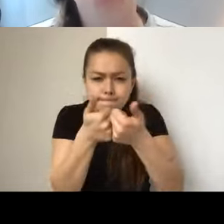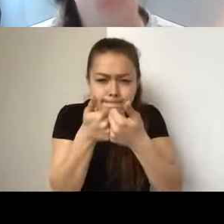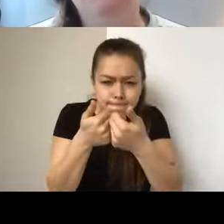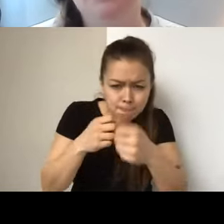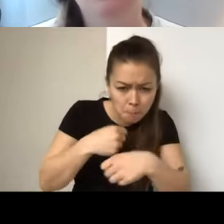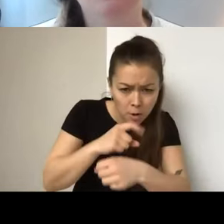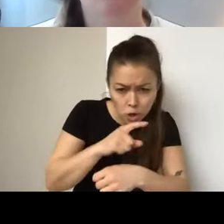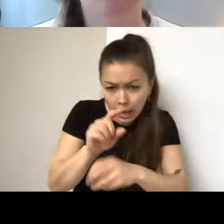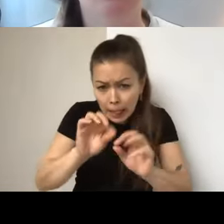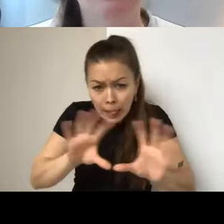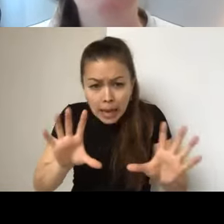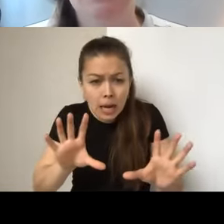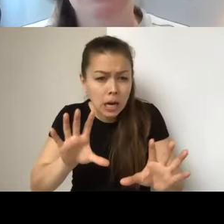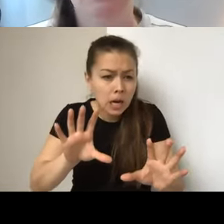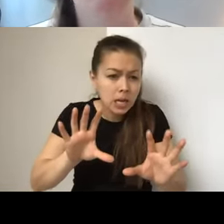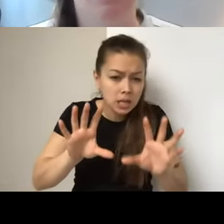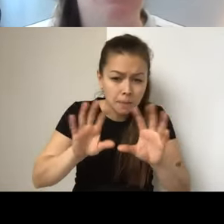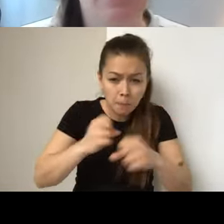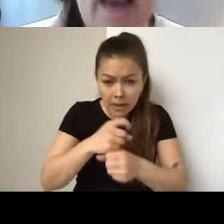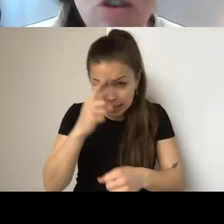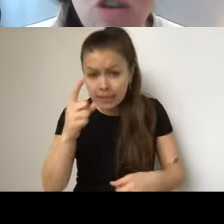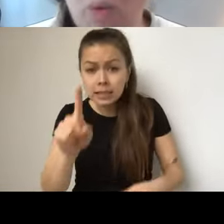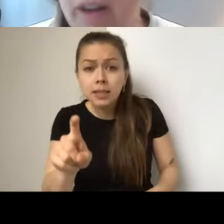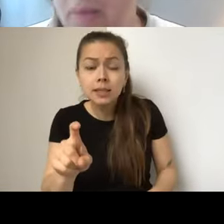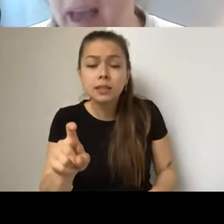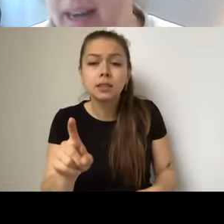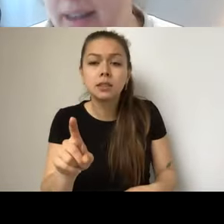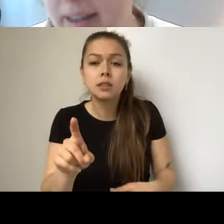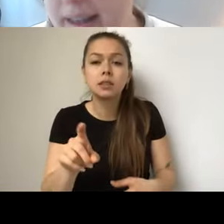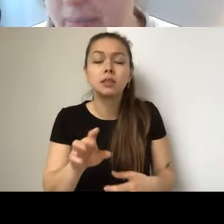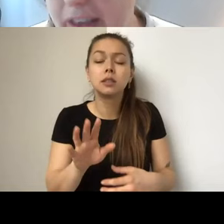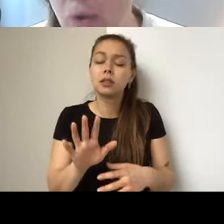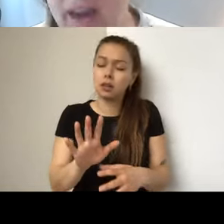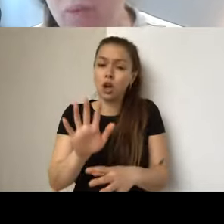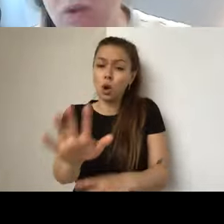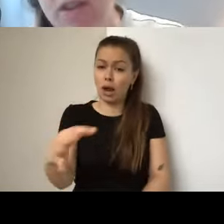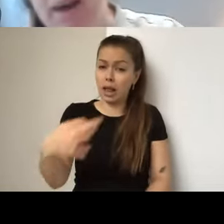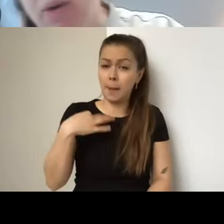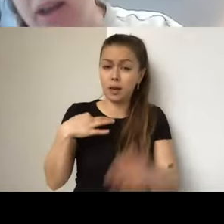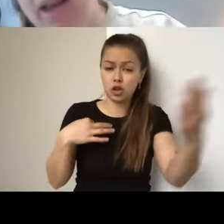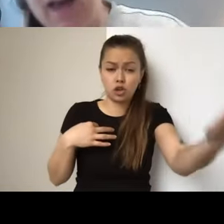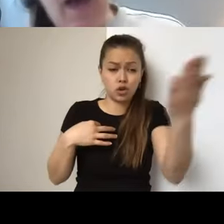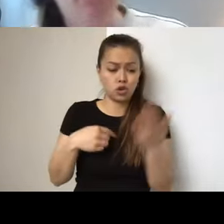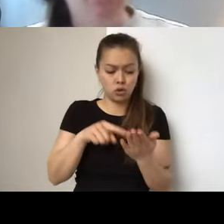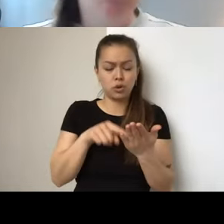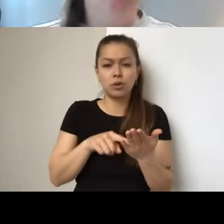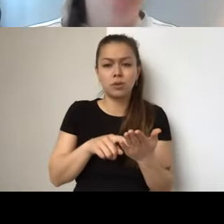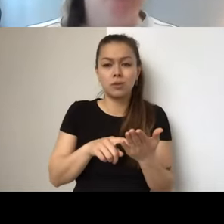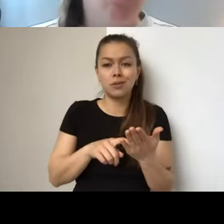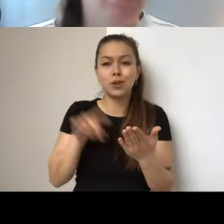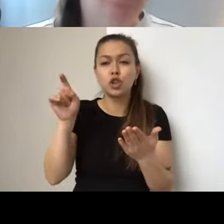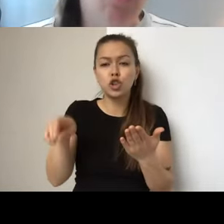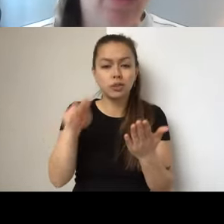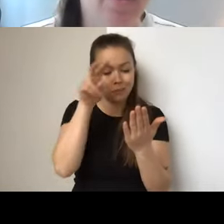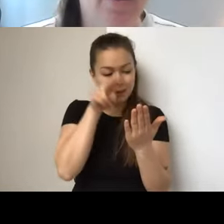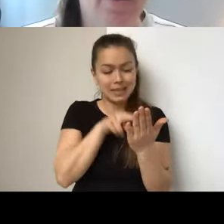memorable. You want to tell us a story. Um, I think last year, one of our panelists said something great, which was about how to approach